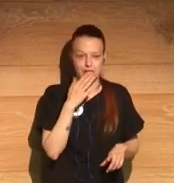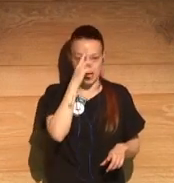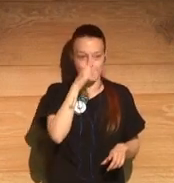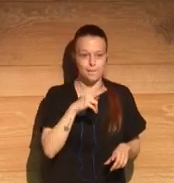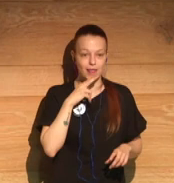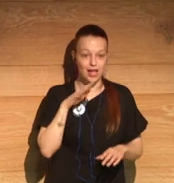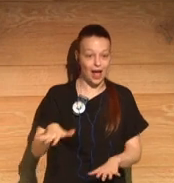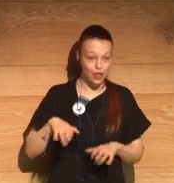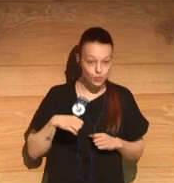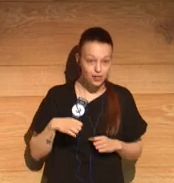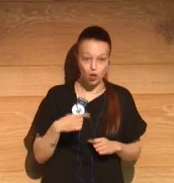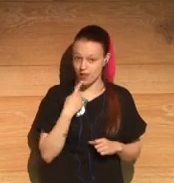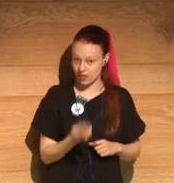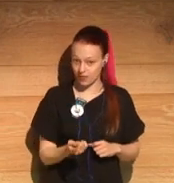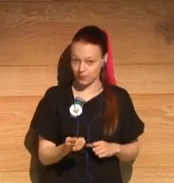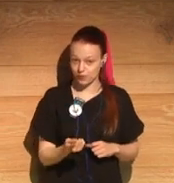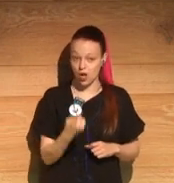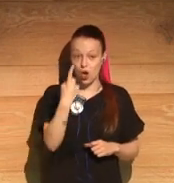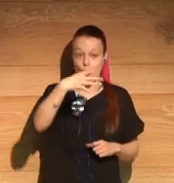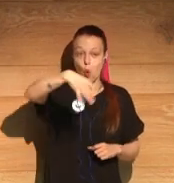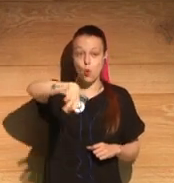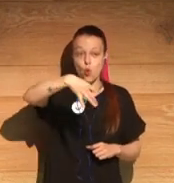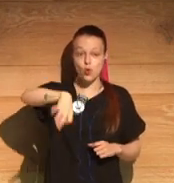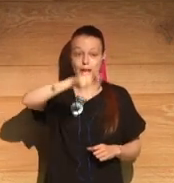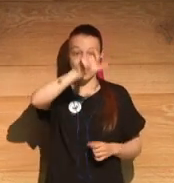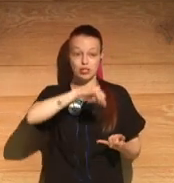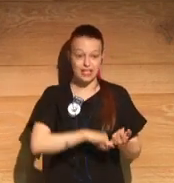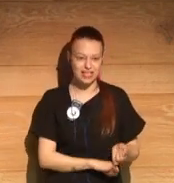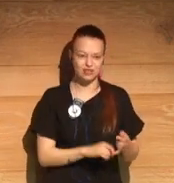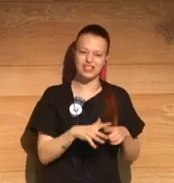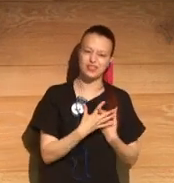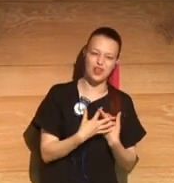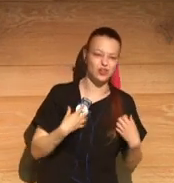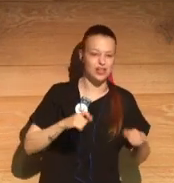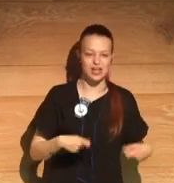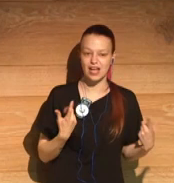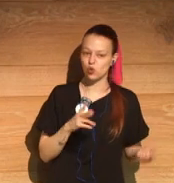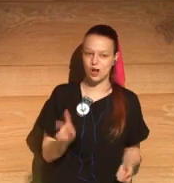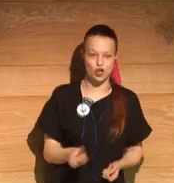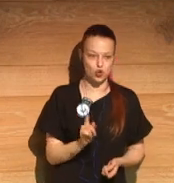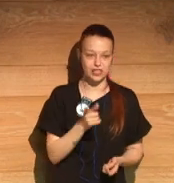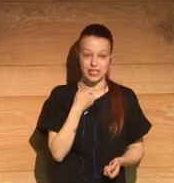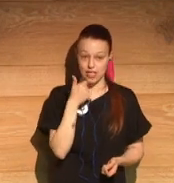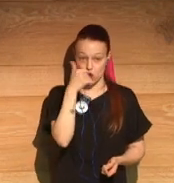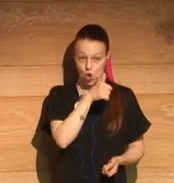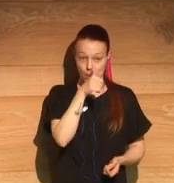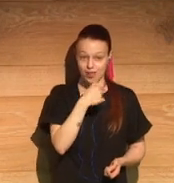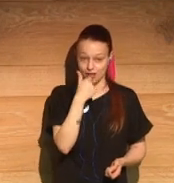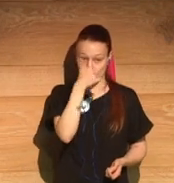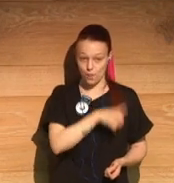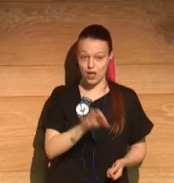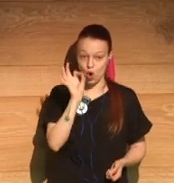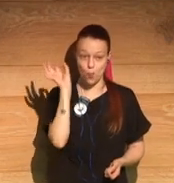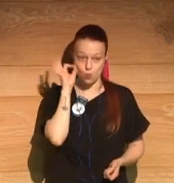character figures. Now, he says, monogamy is not a natural state for man. And when I say man,